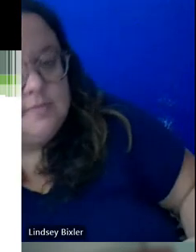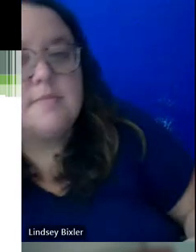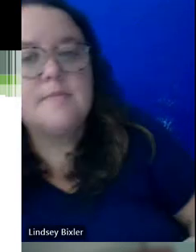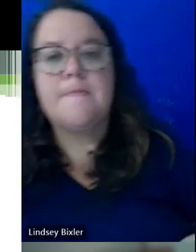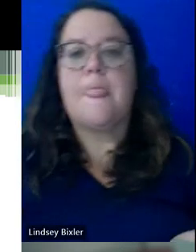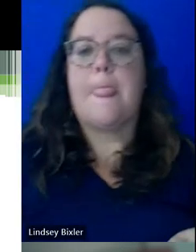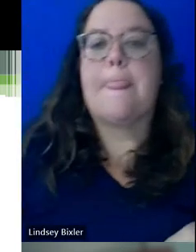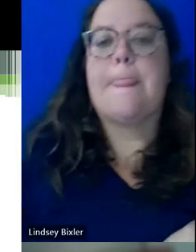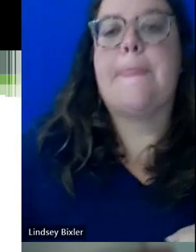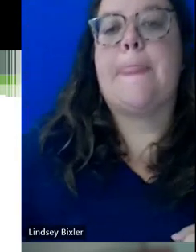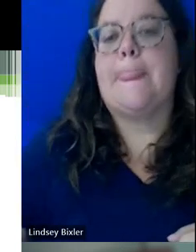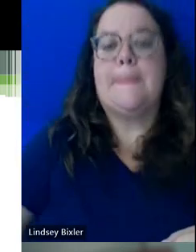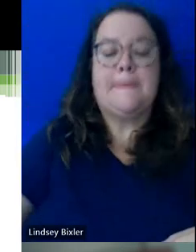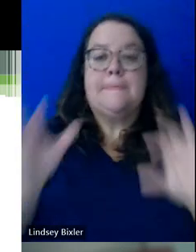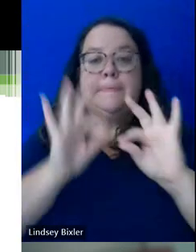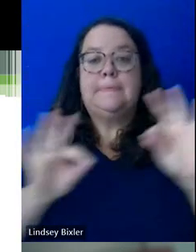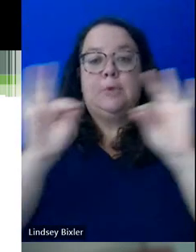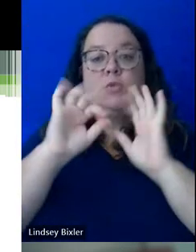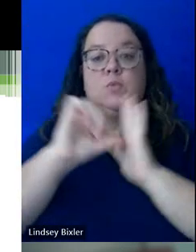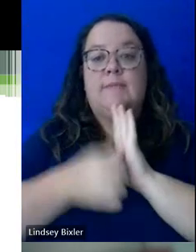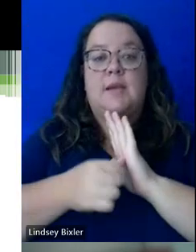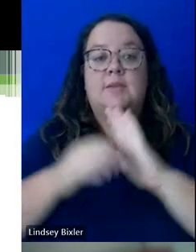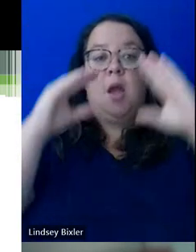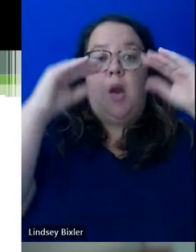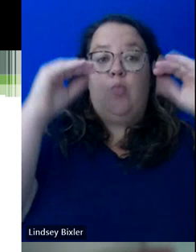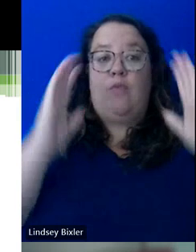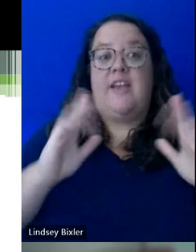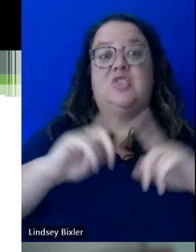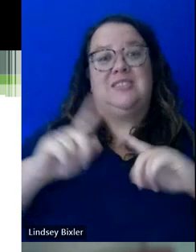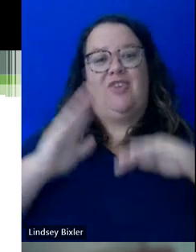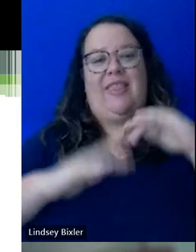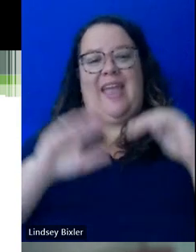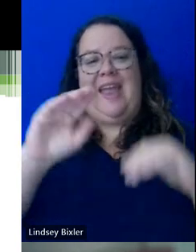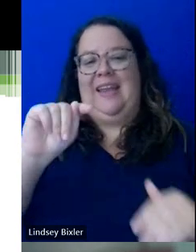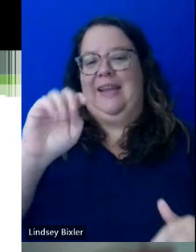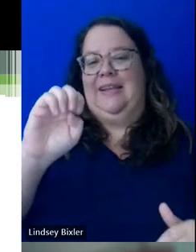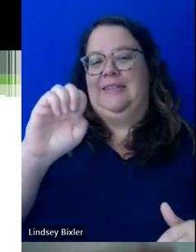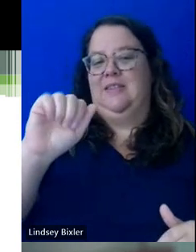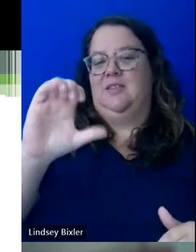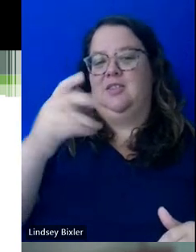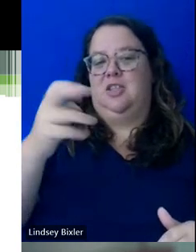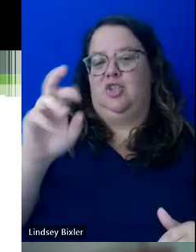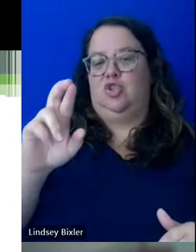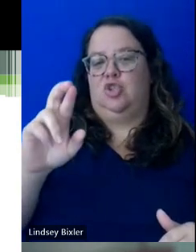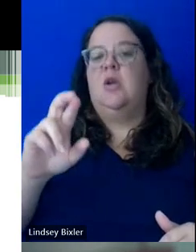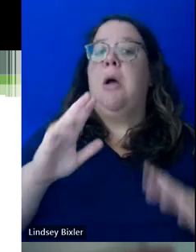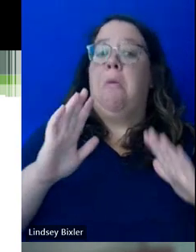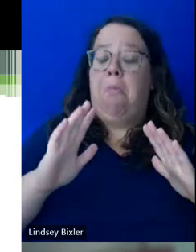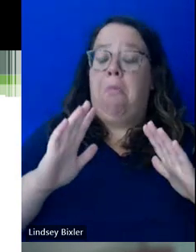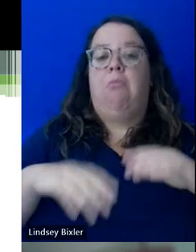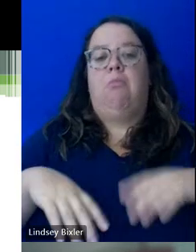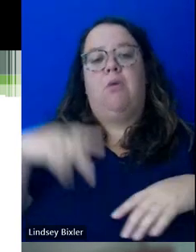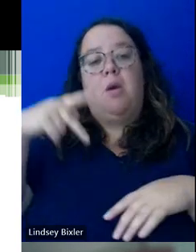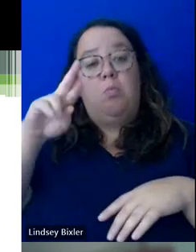professors are very different than teachers. Somewhat similar in terms of, you know, they're being responsible for providing course